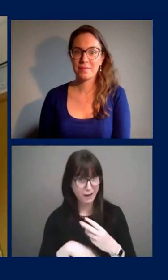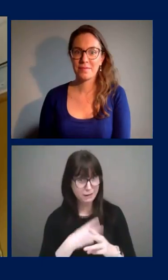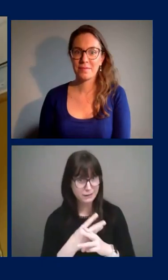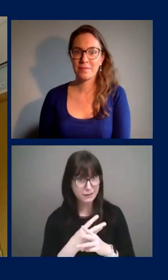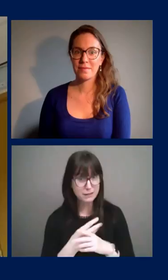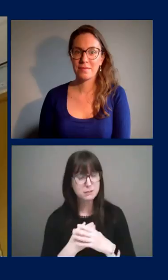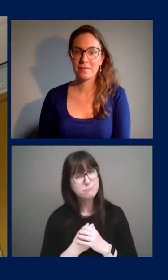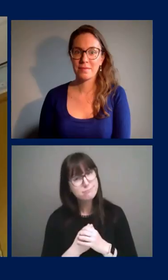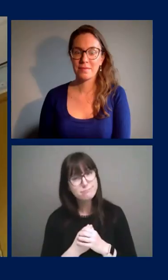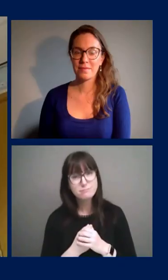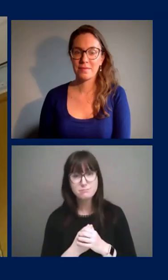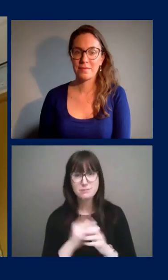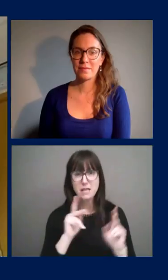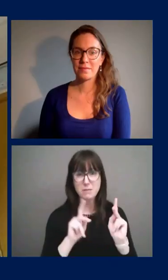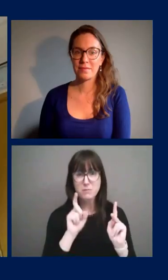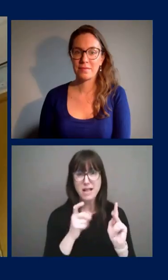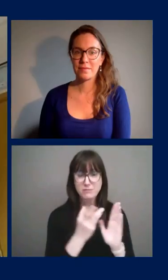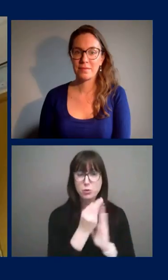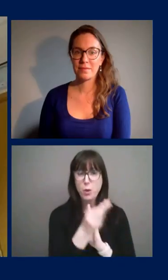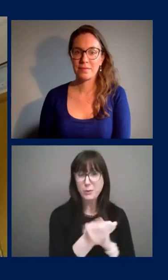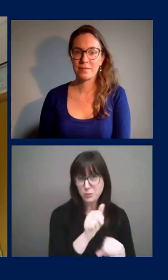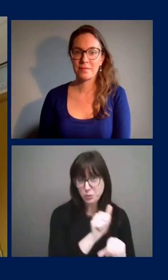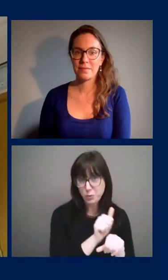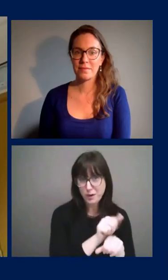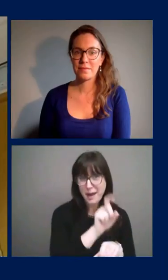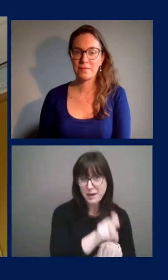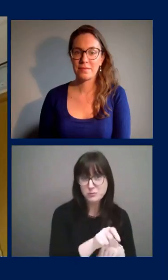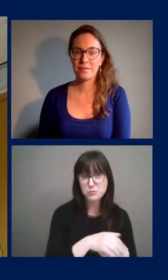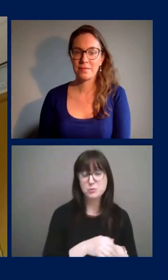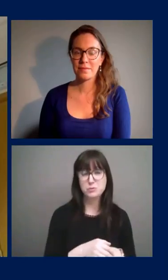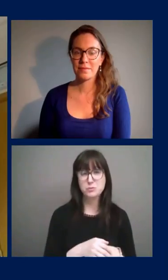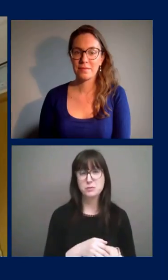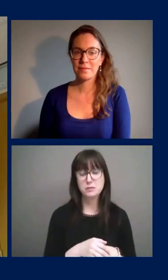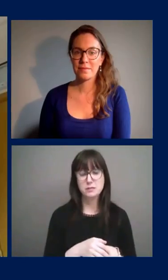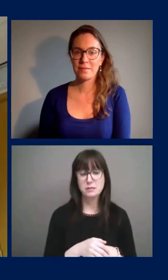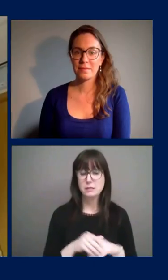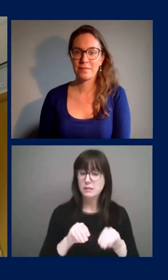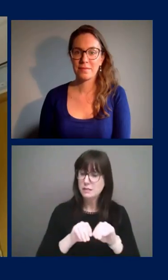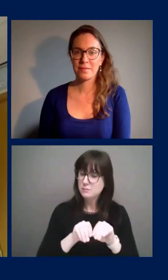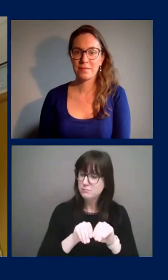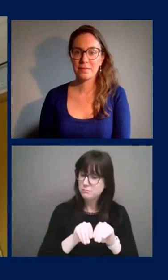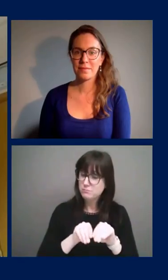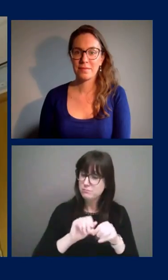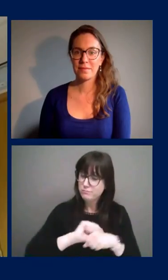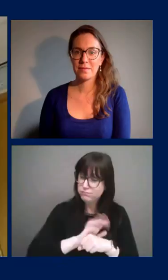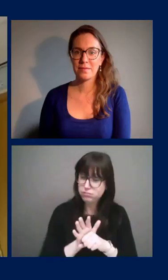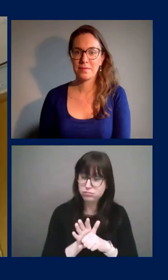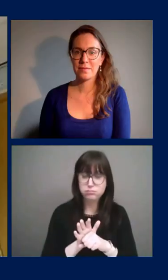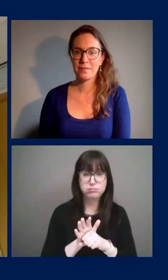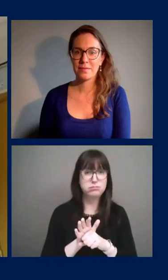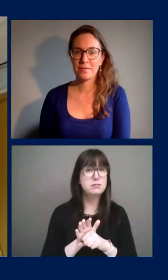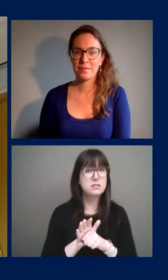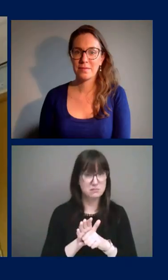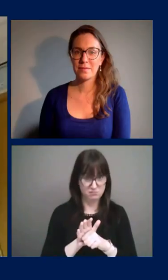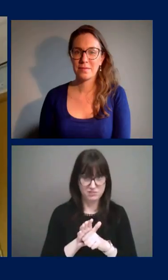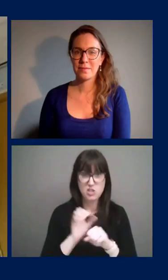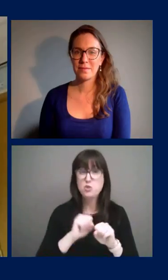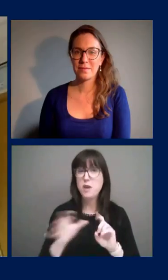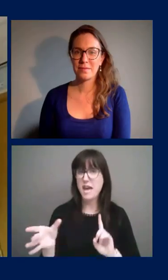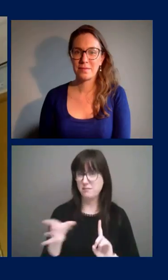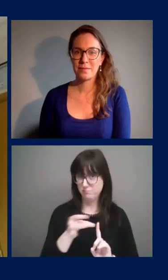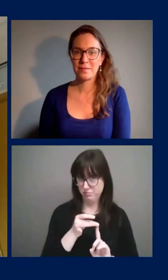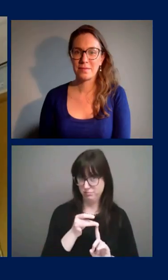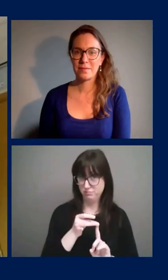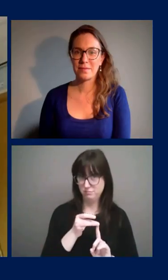know, people need to work. Uh, this, uh, this infection is, um, giving rise to asymptomatic infections that cause spread.